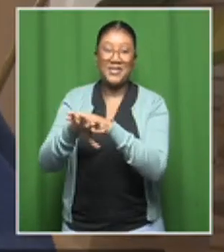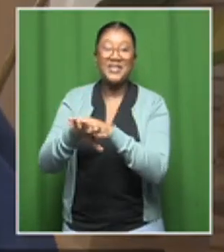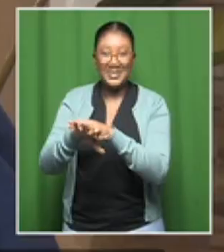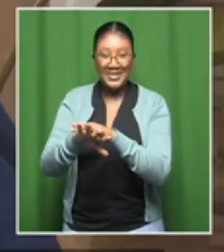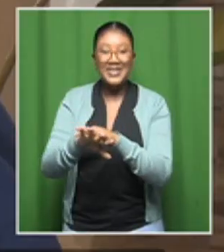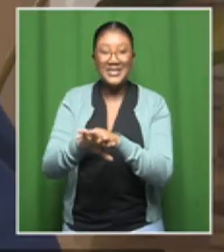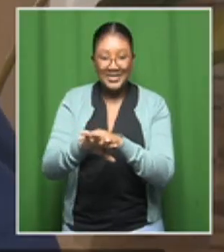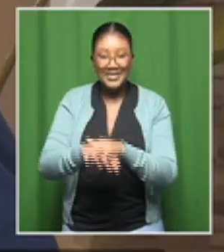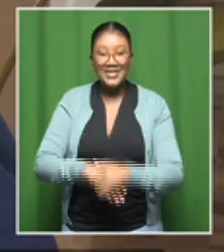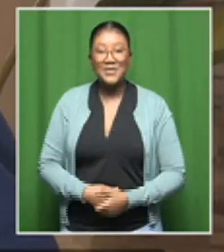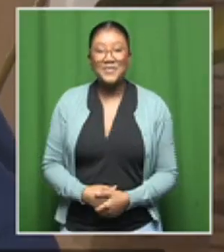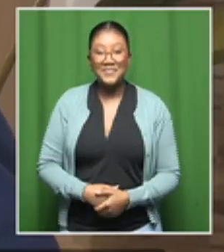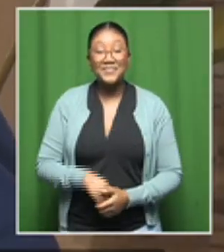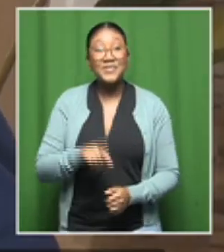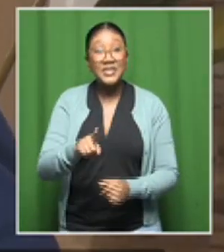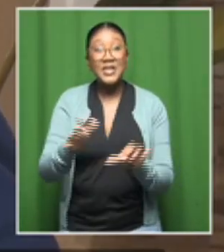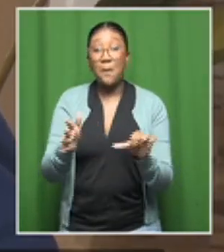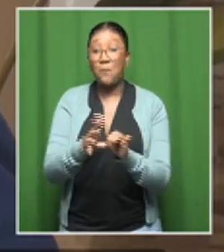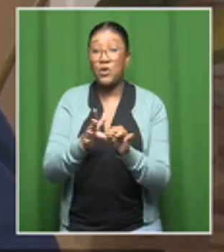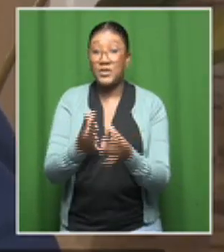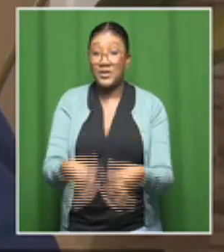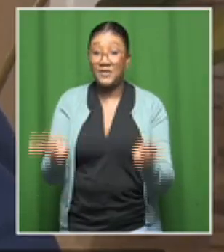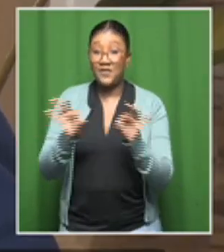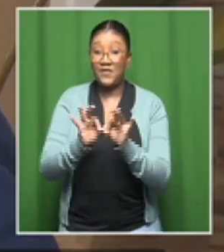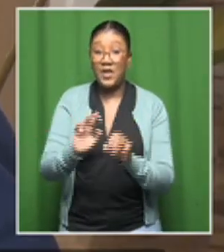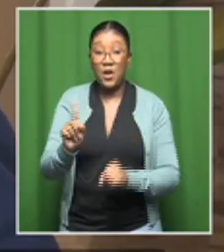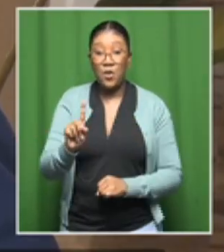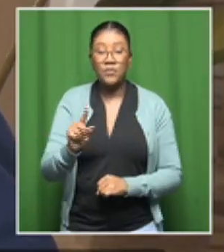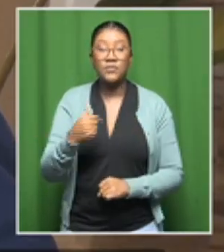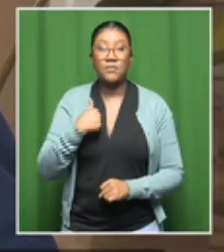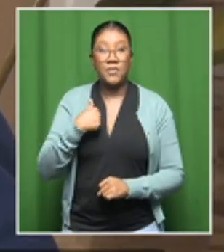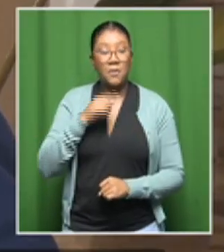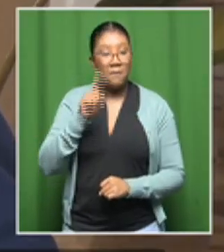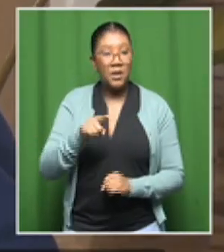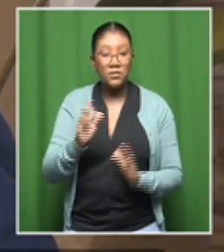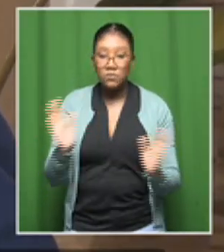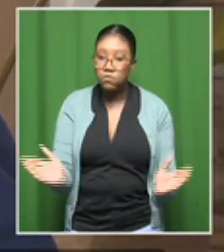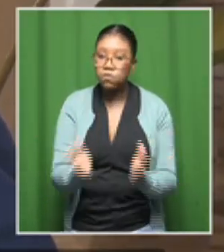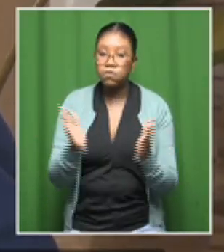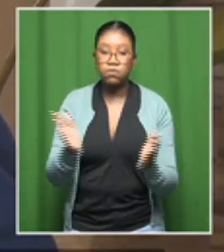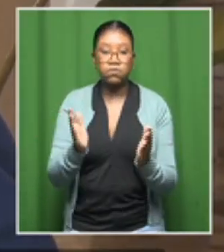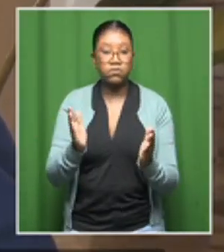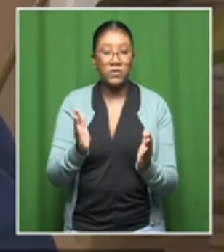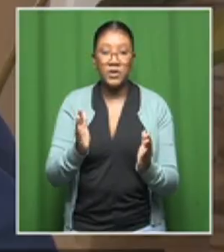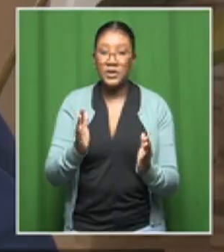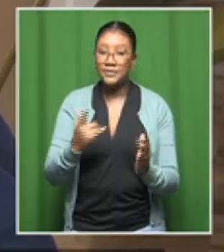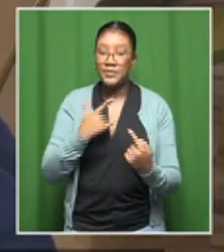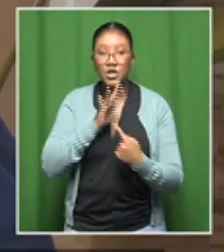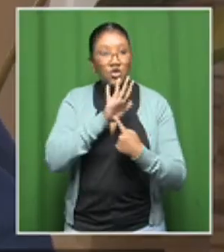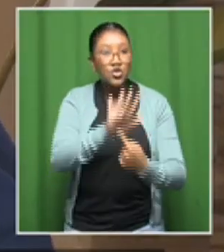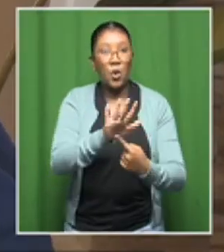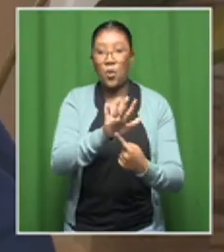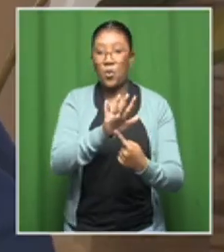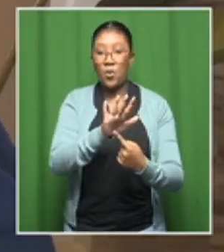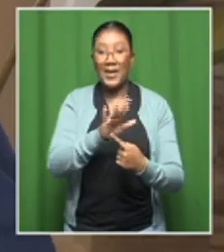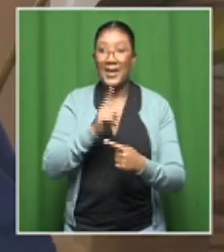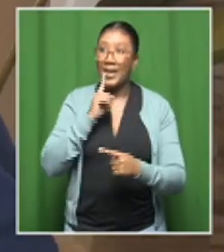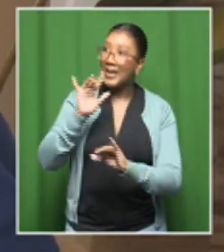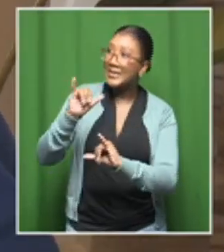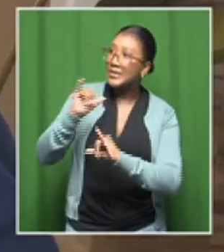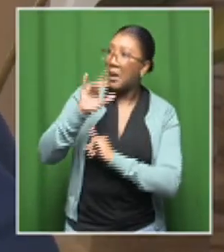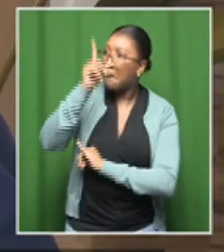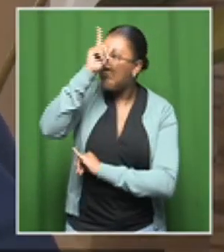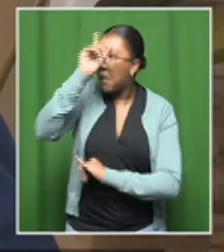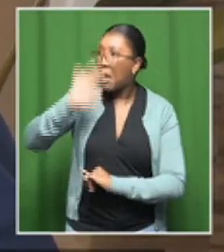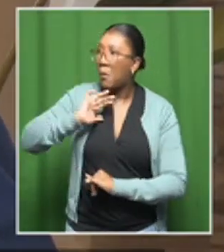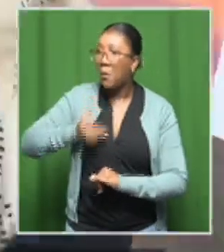would want to. But it's so important that we actually beam these pictures to show people, people who look like them, who